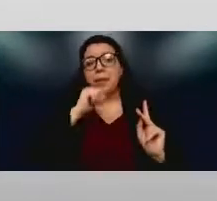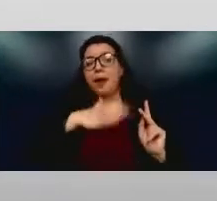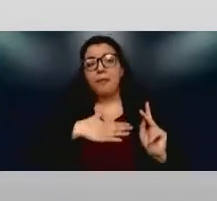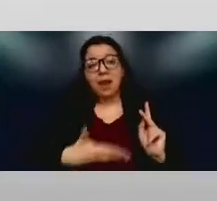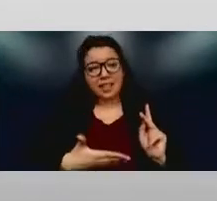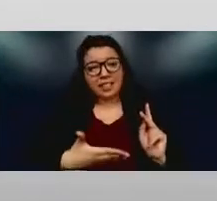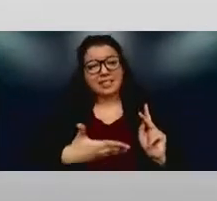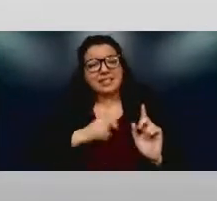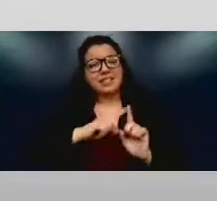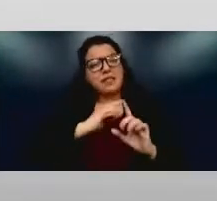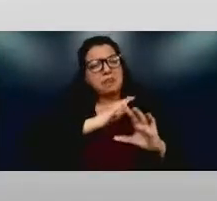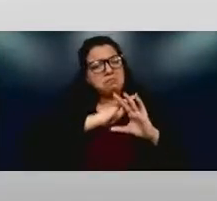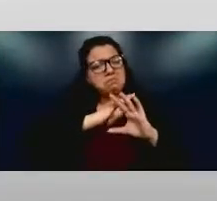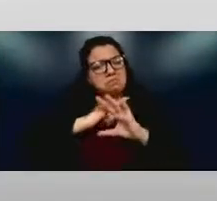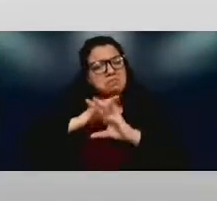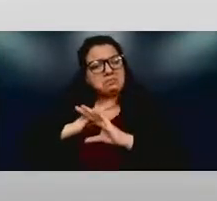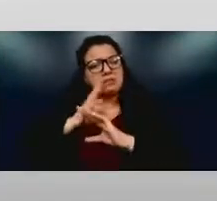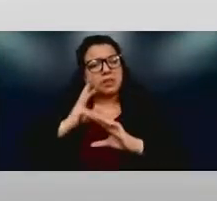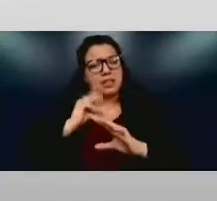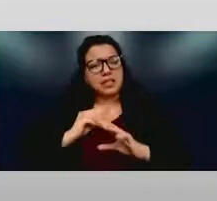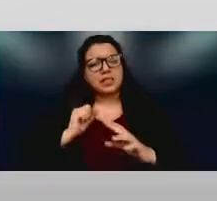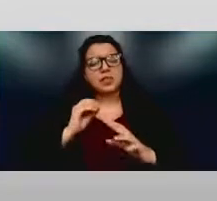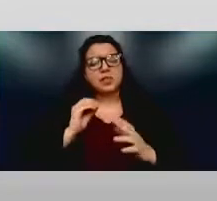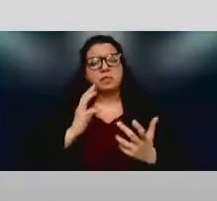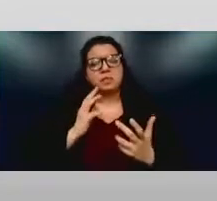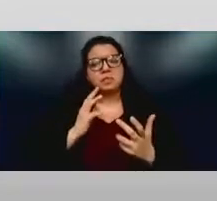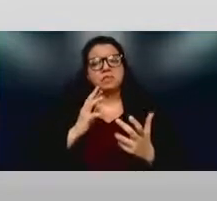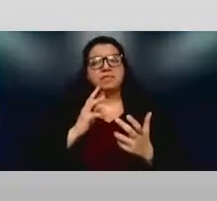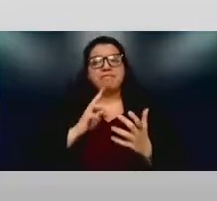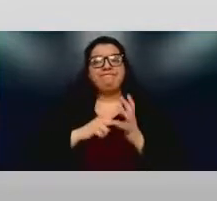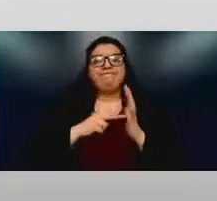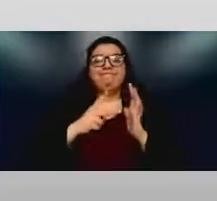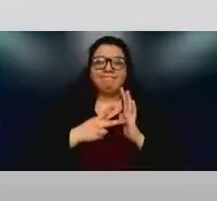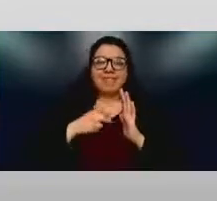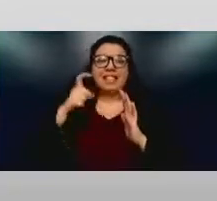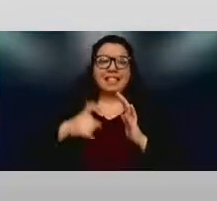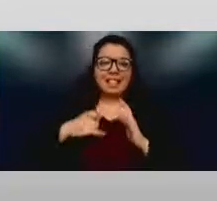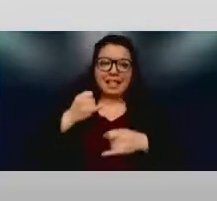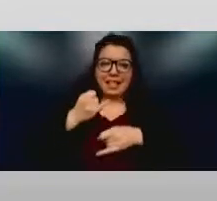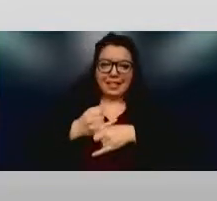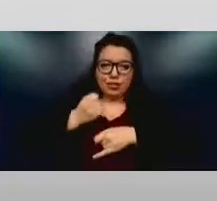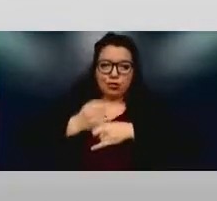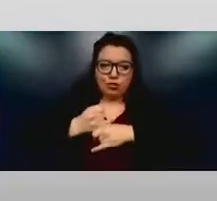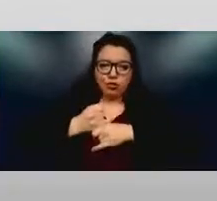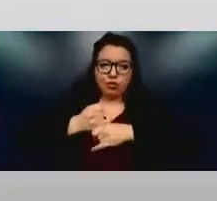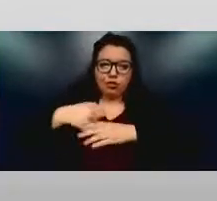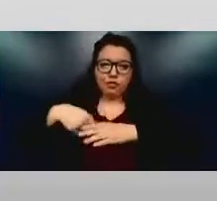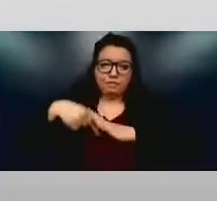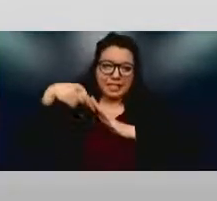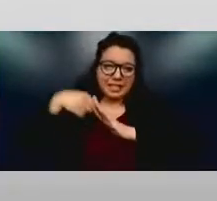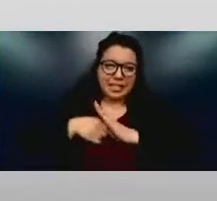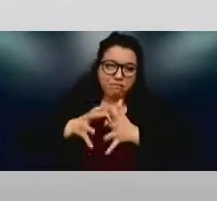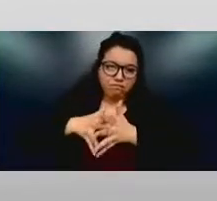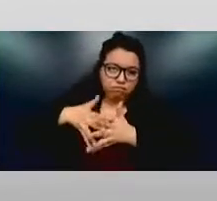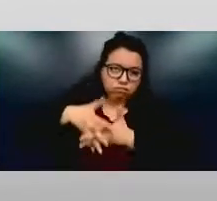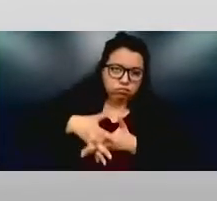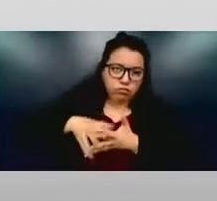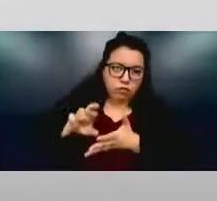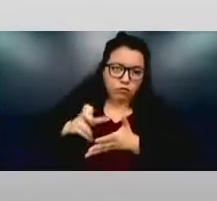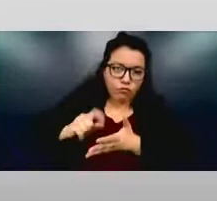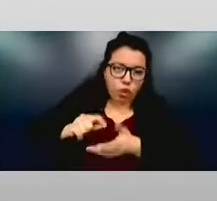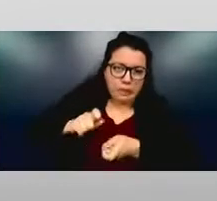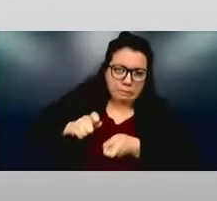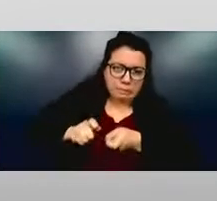Um, so yeah, there's, it, it's gonna take institutional change on quite a large scale for most of the,